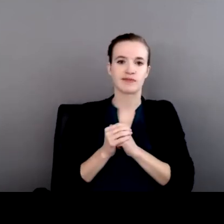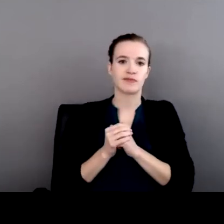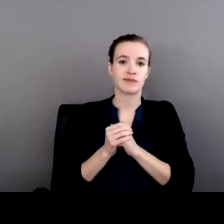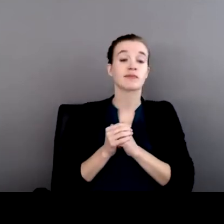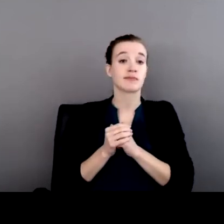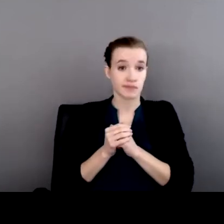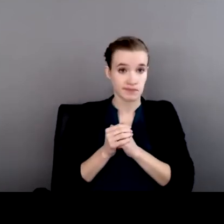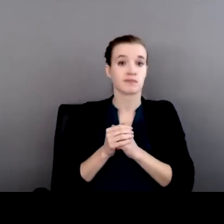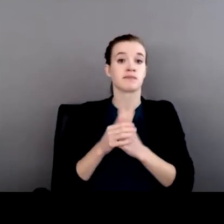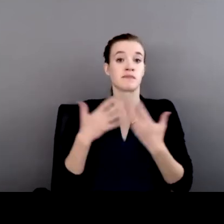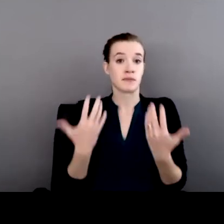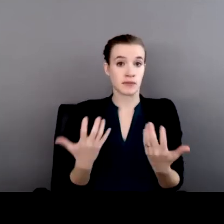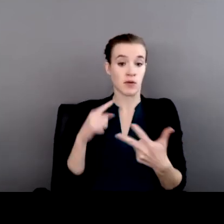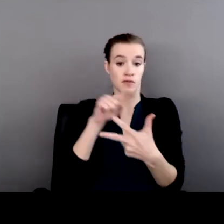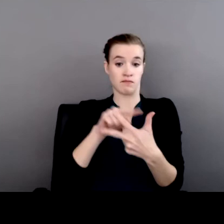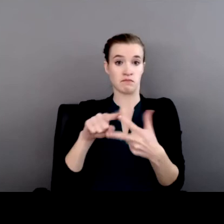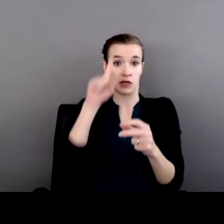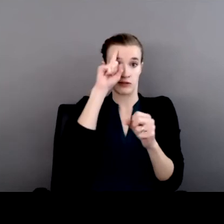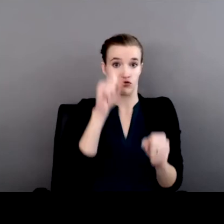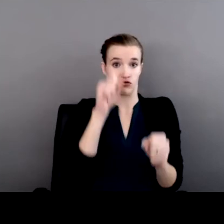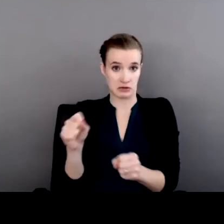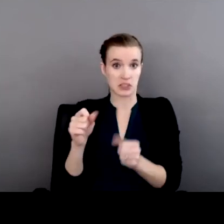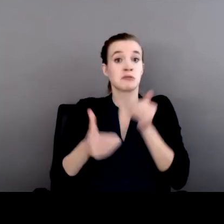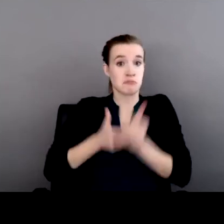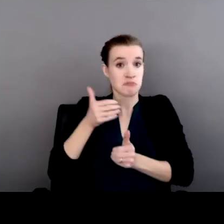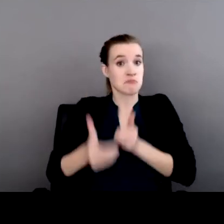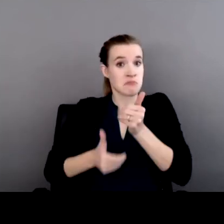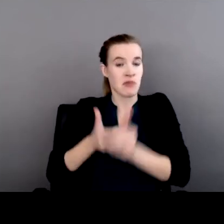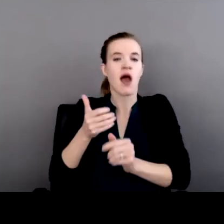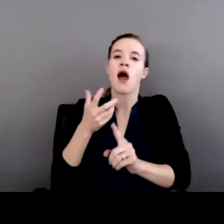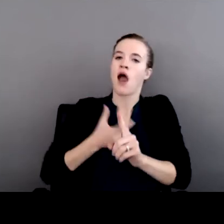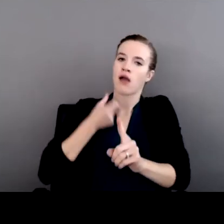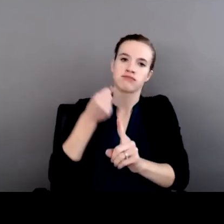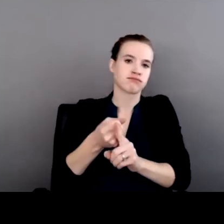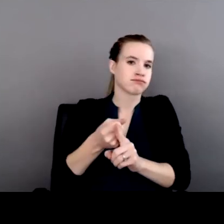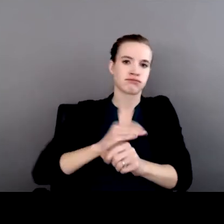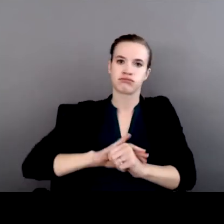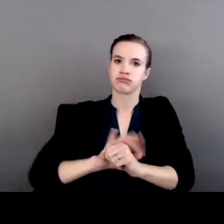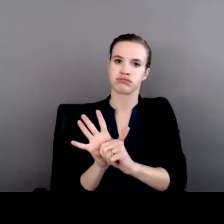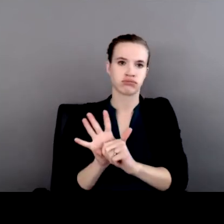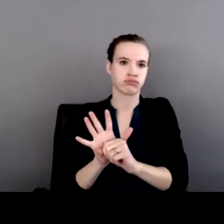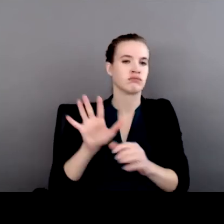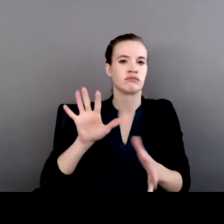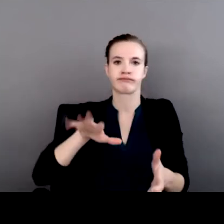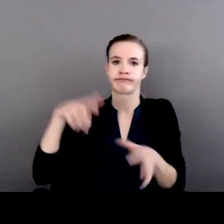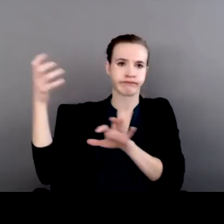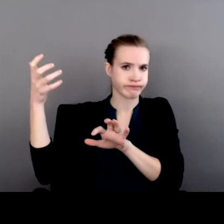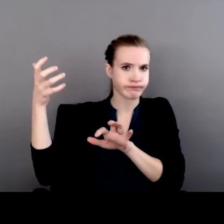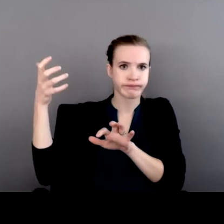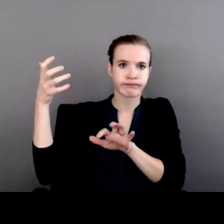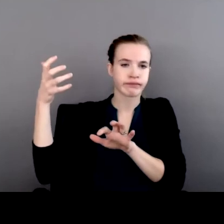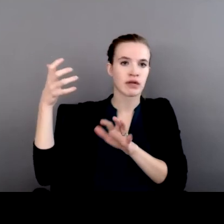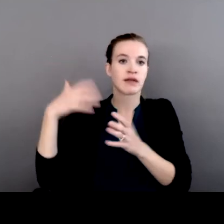is being made on these three strategies. However, the pandemic, in my opinion, quieted some of the